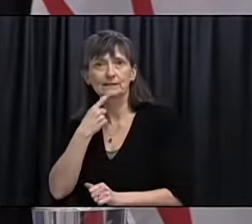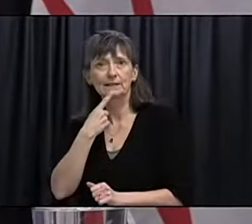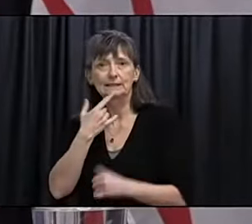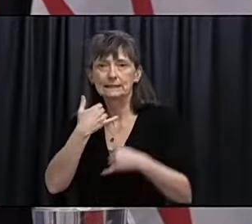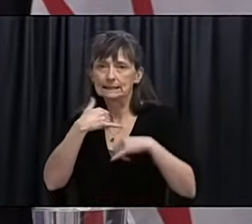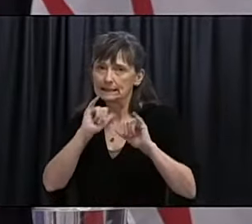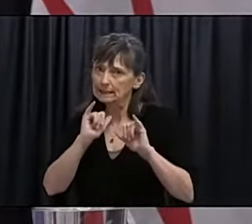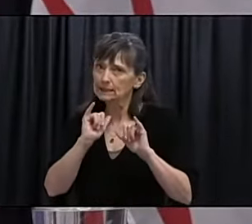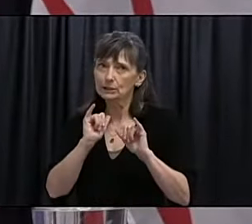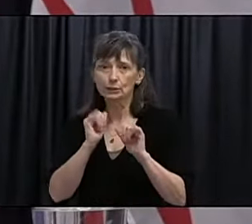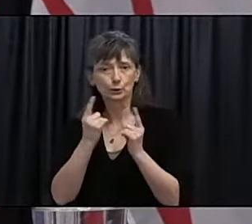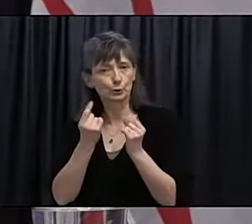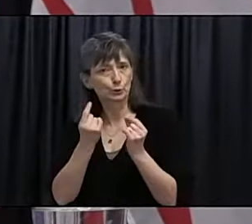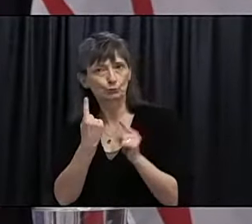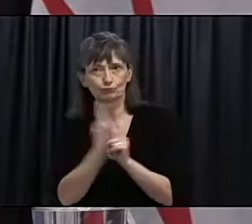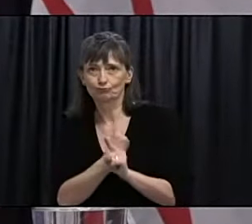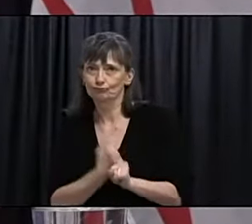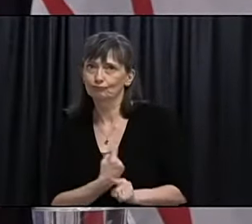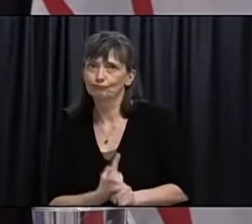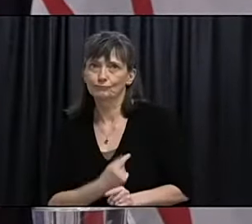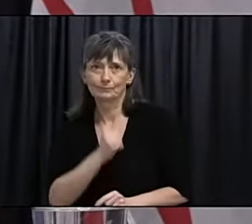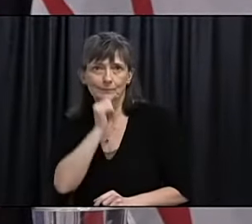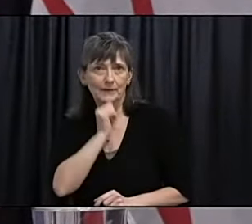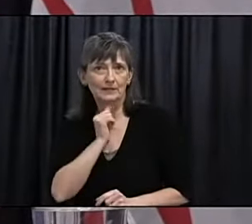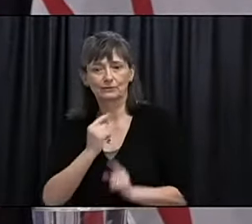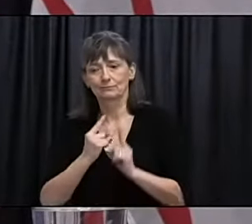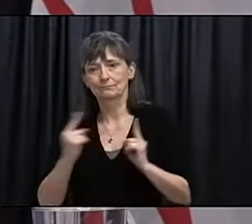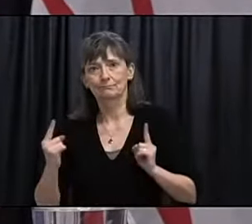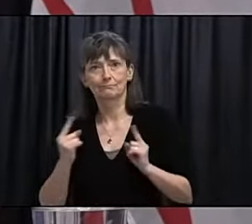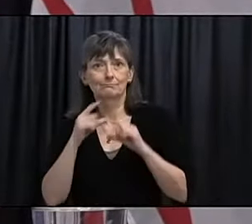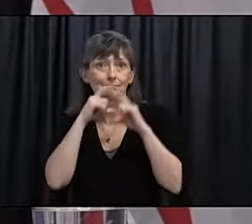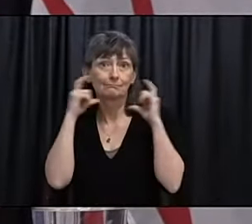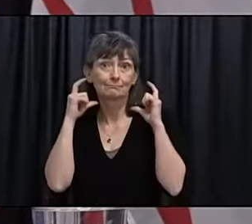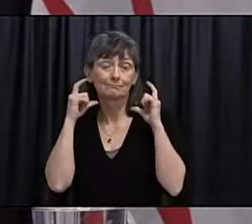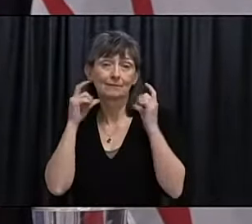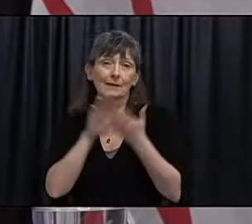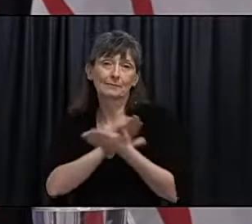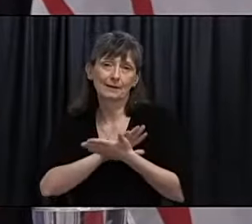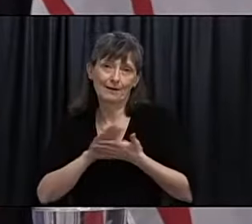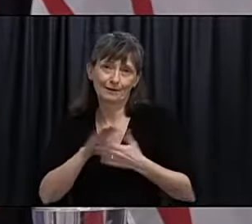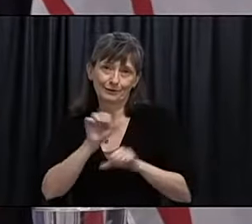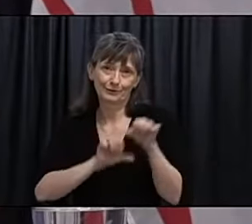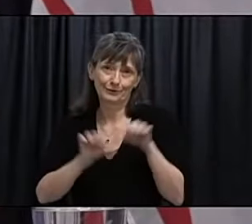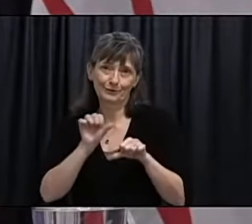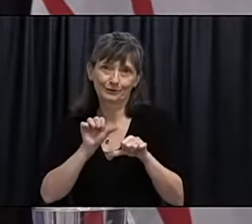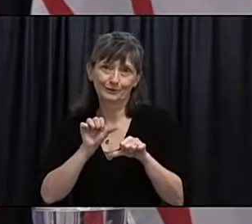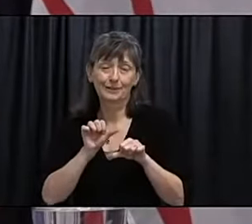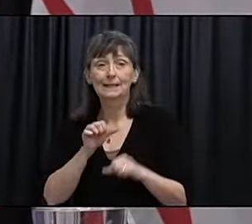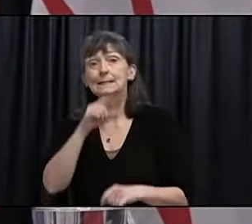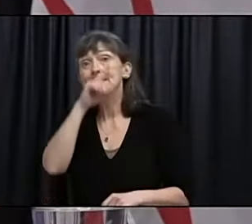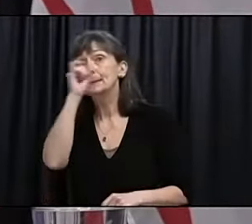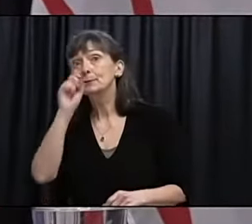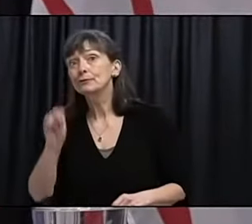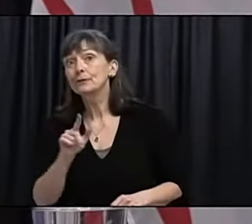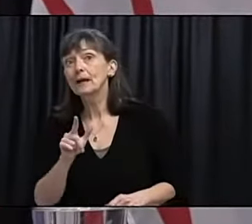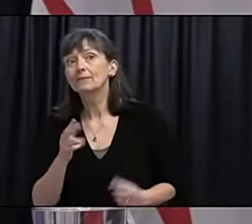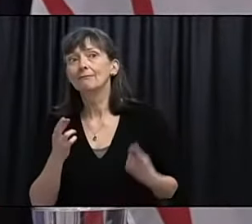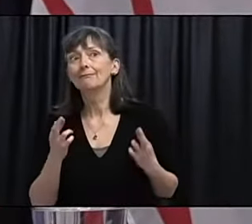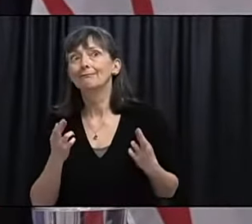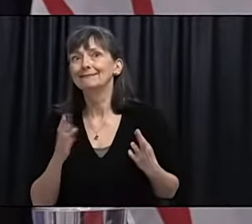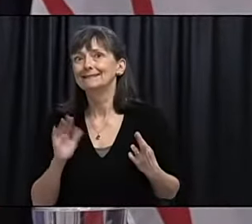measures. Be patient and most importantly be kind. It promises to be a great summer in Newfoundland and Labrador.